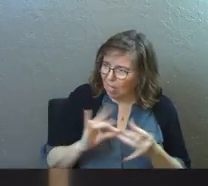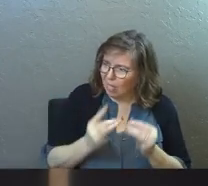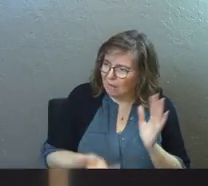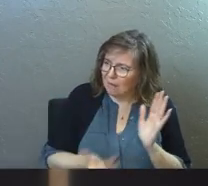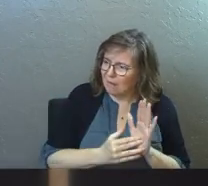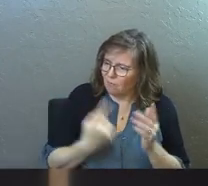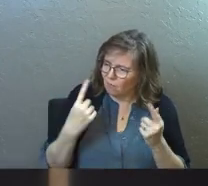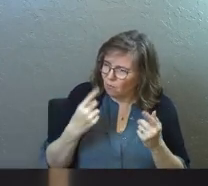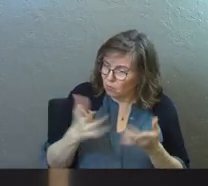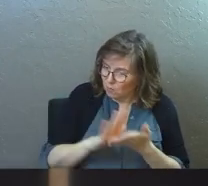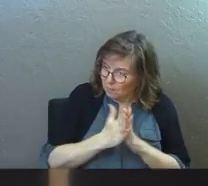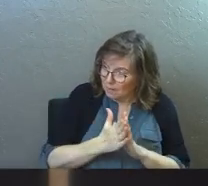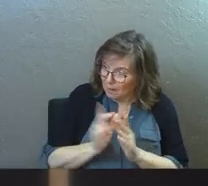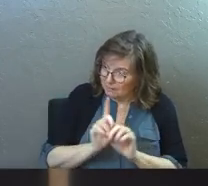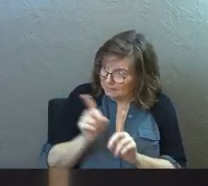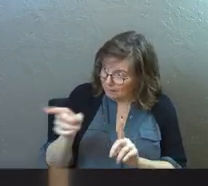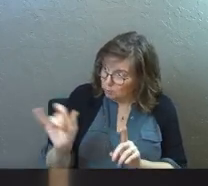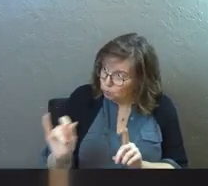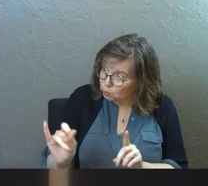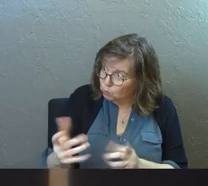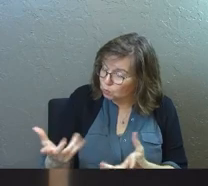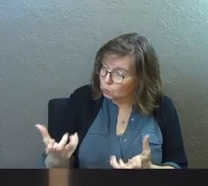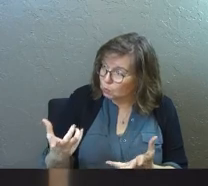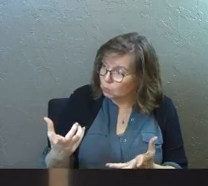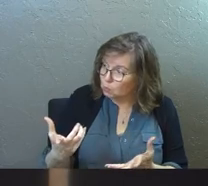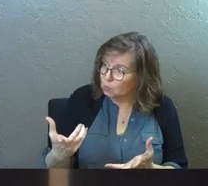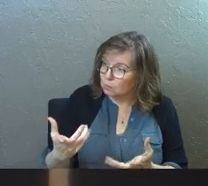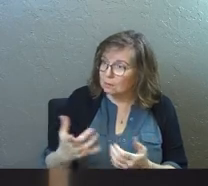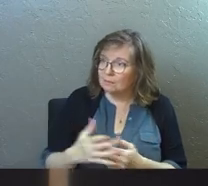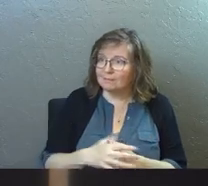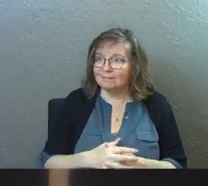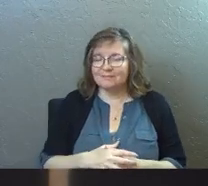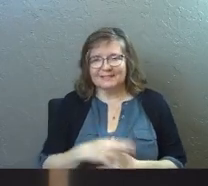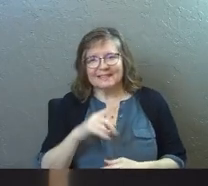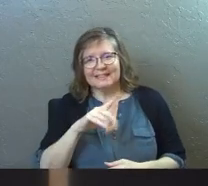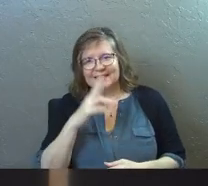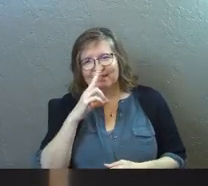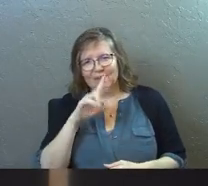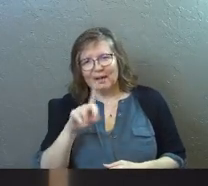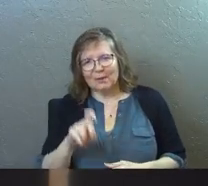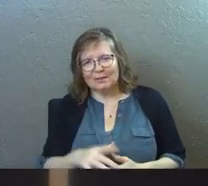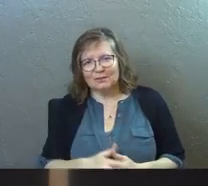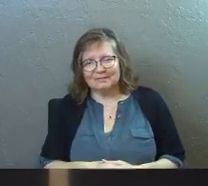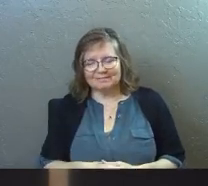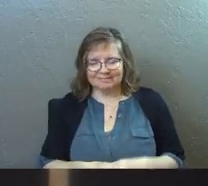it again? Do you want to become his disciples too? It's a funny question.